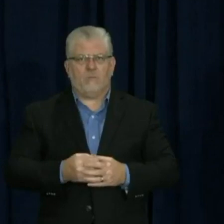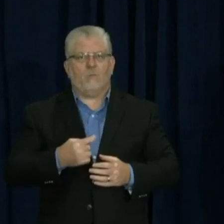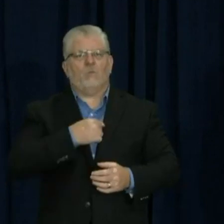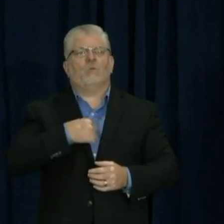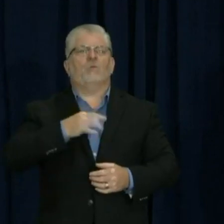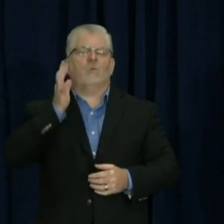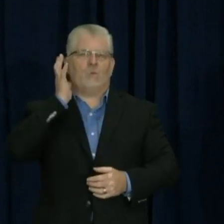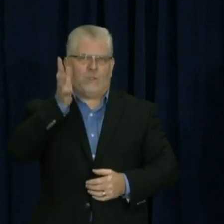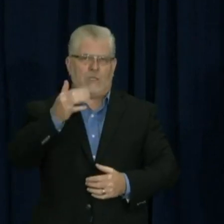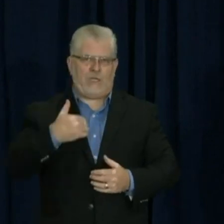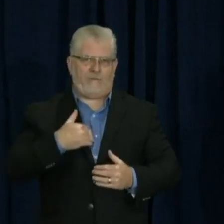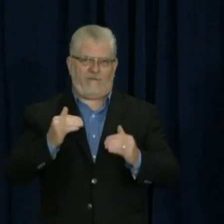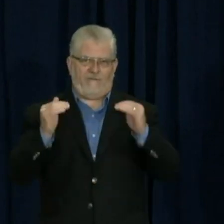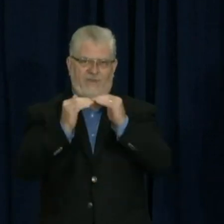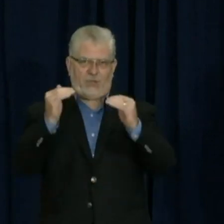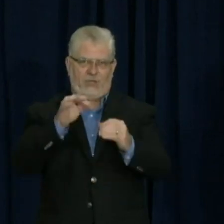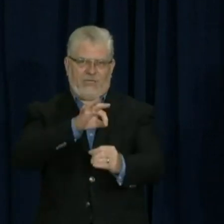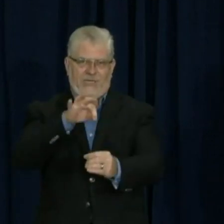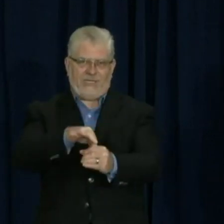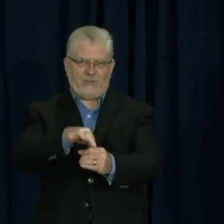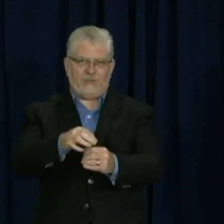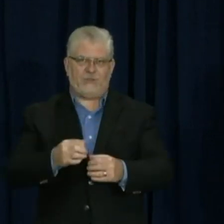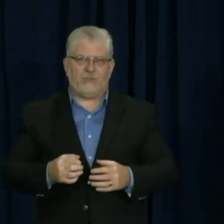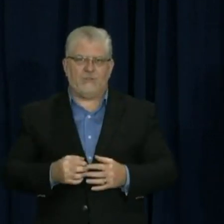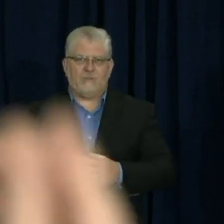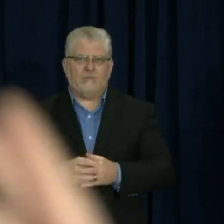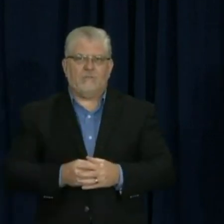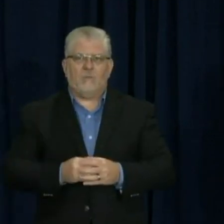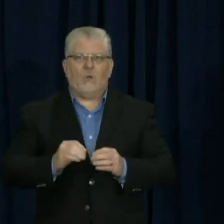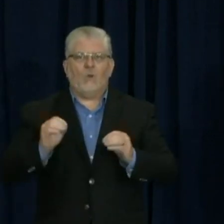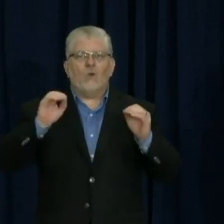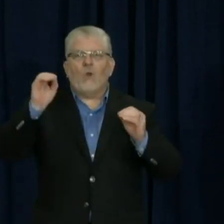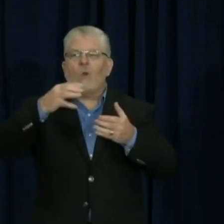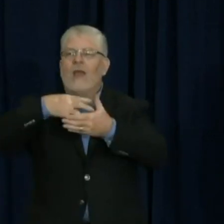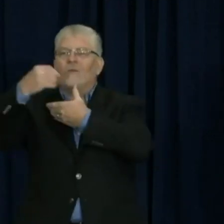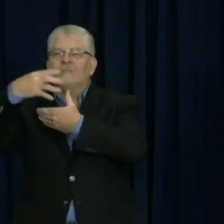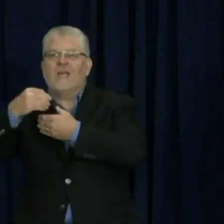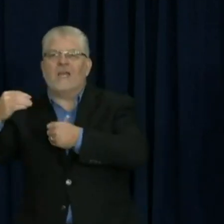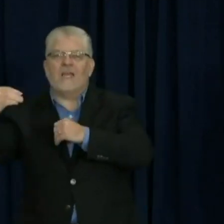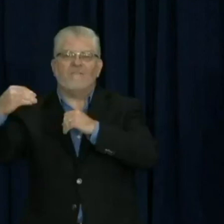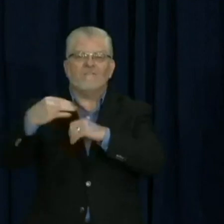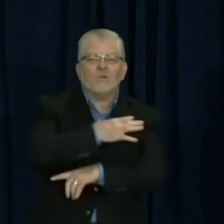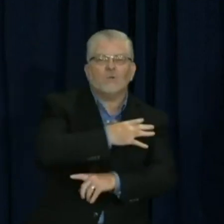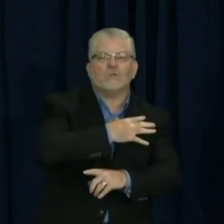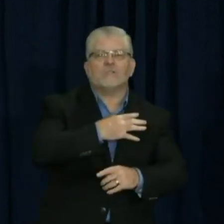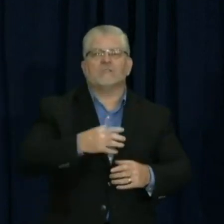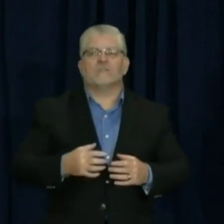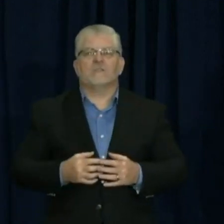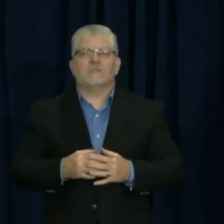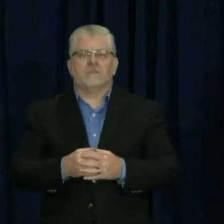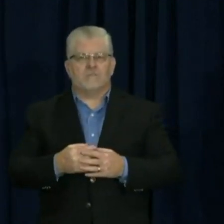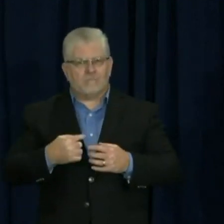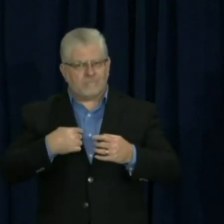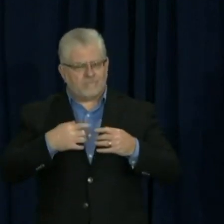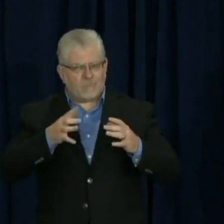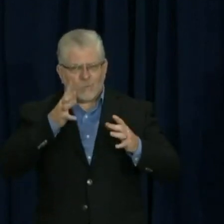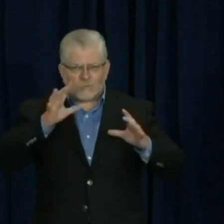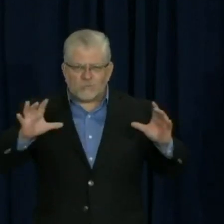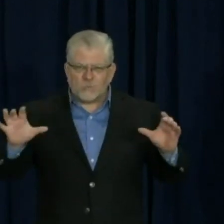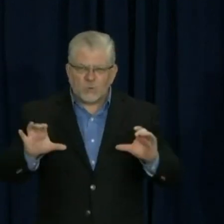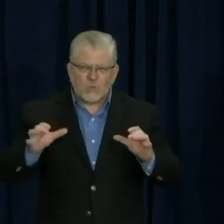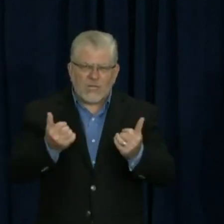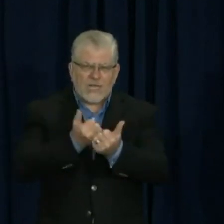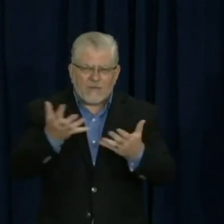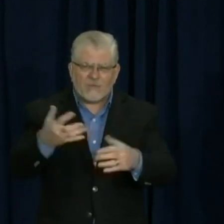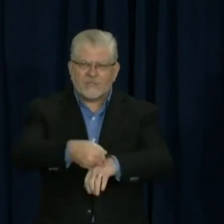be free of outside influences. I will vigorously and we all will vigorously defend against any